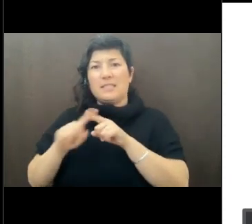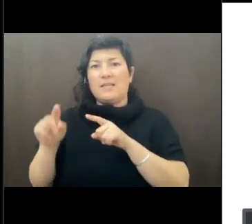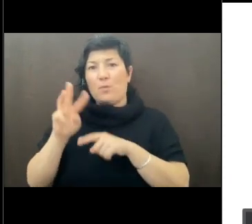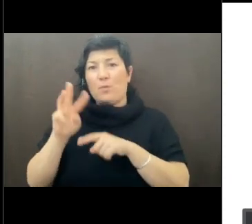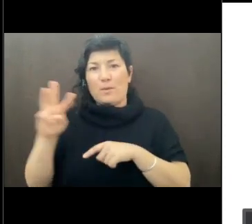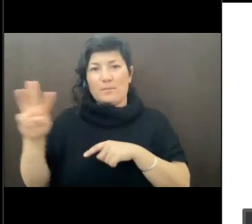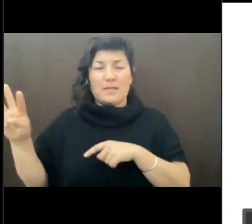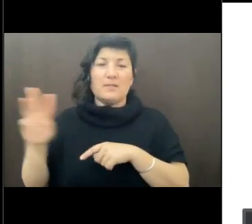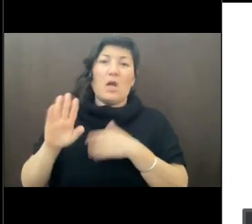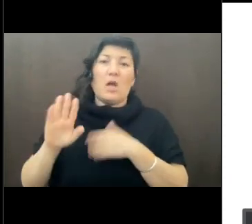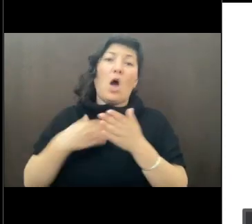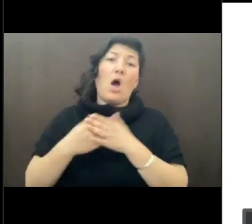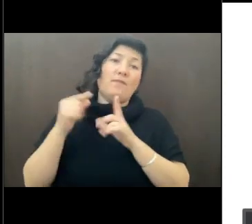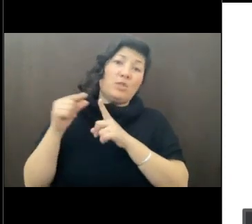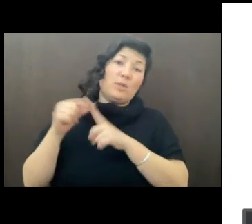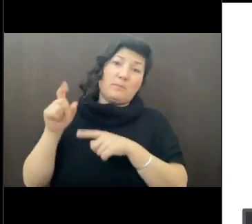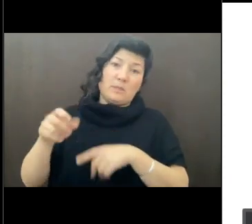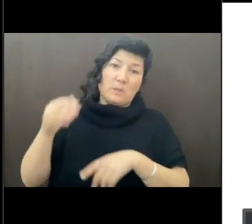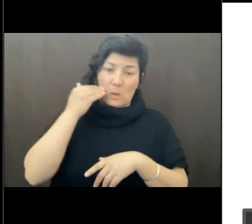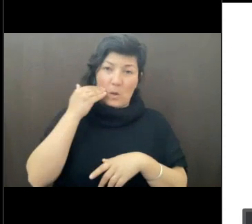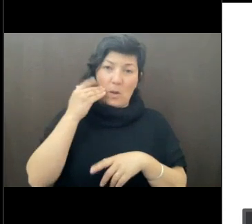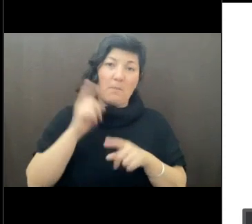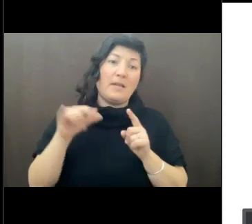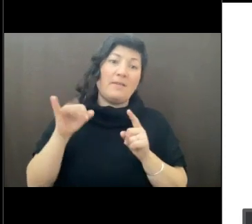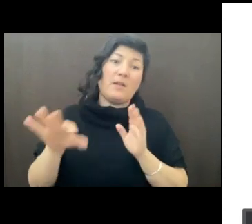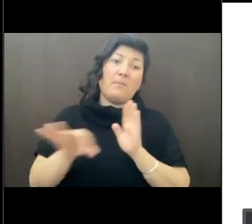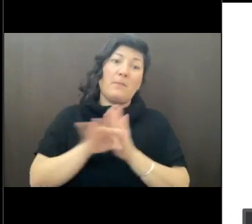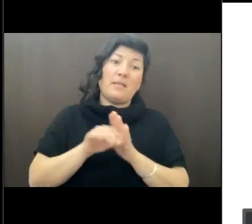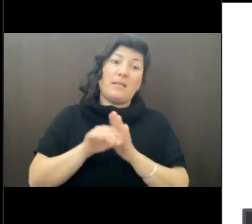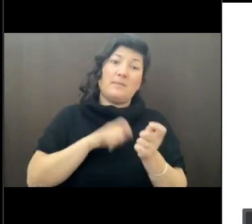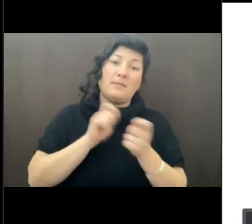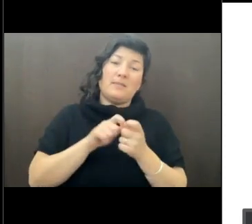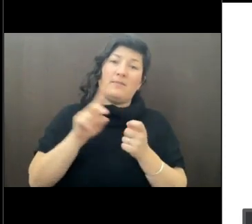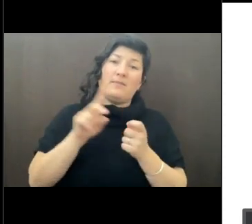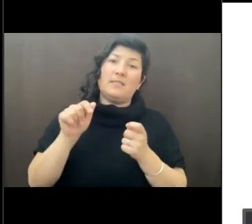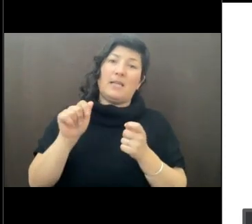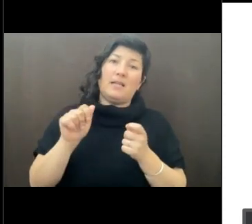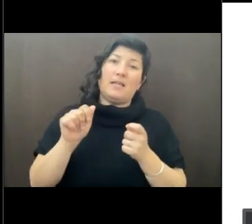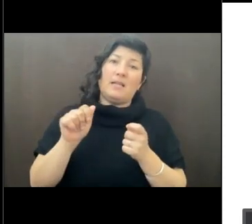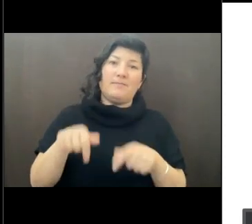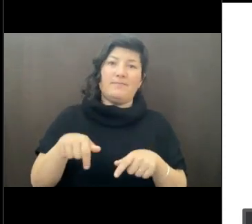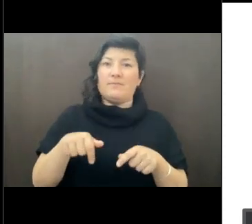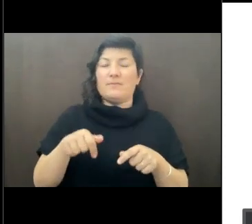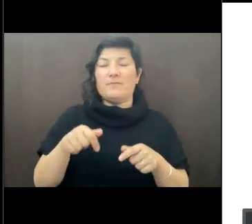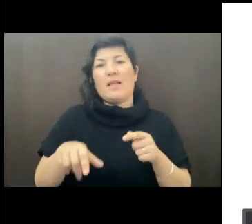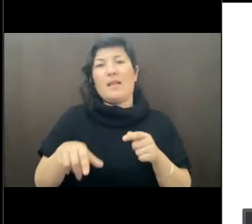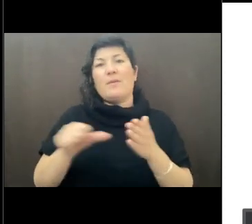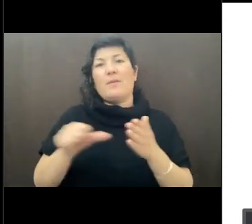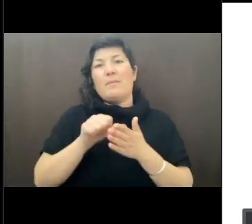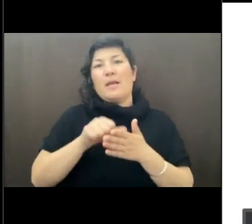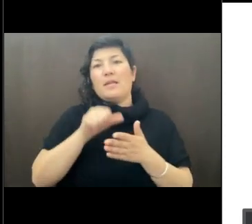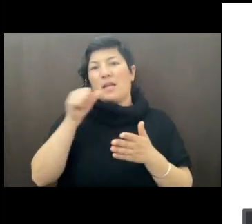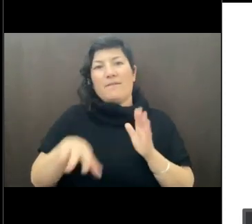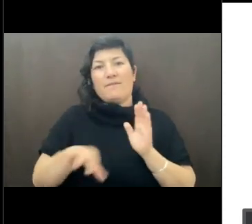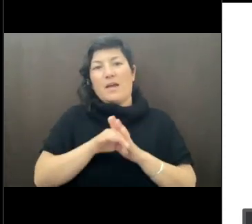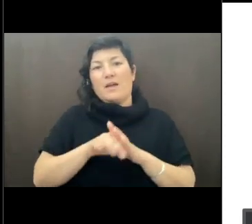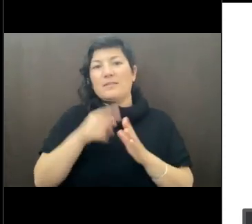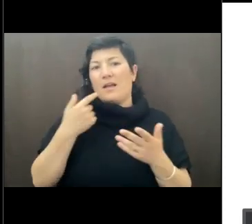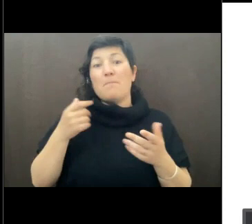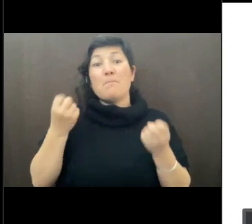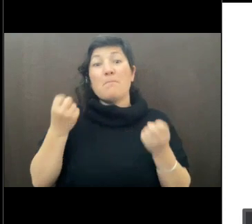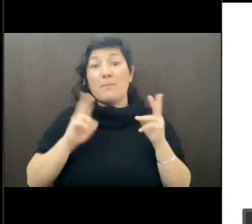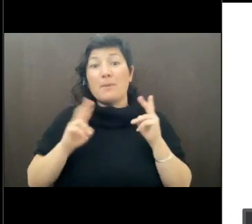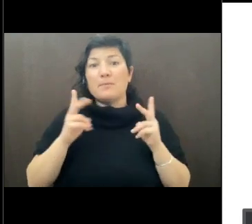and that you need to know. But if you pick this particular data set, hit page not found. And for a lot of people, I don't know what to do. I quit. I'm done.